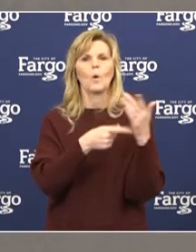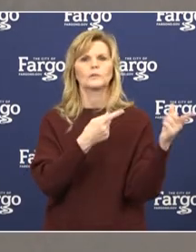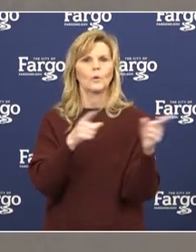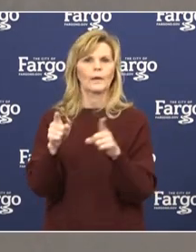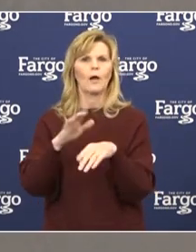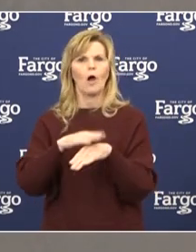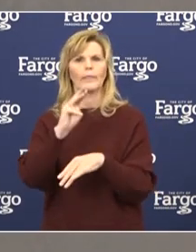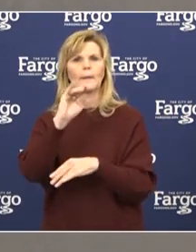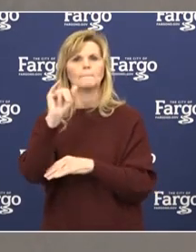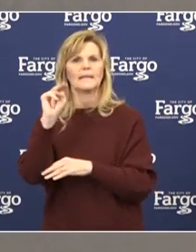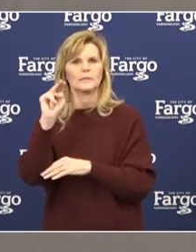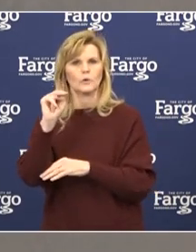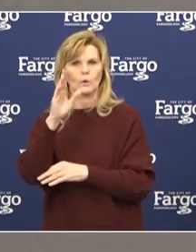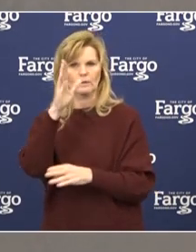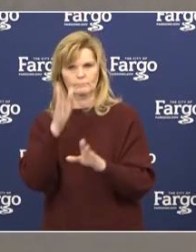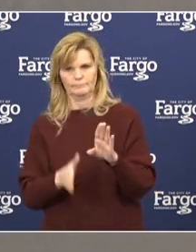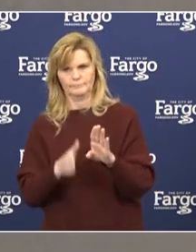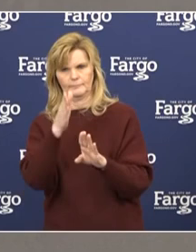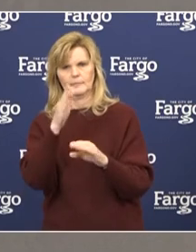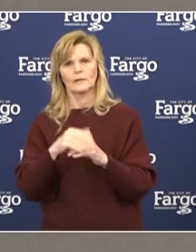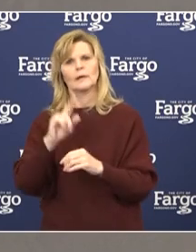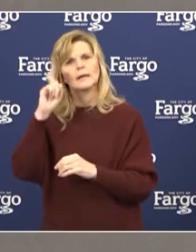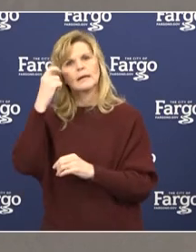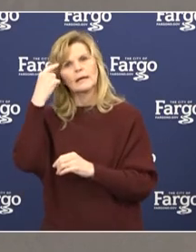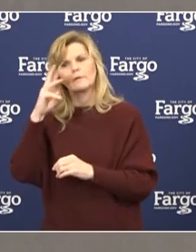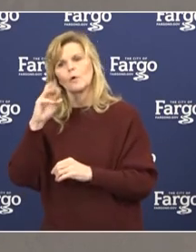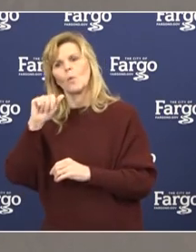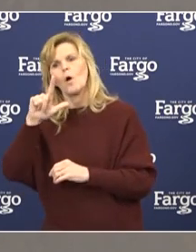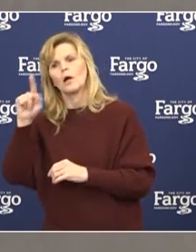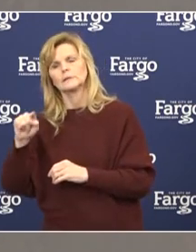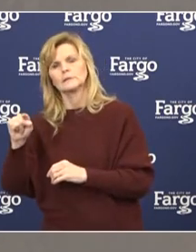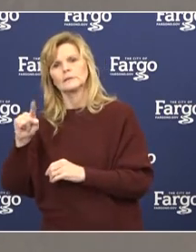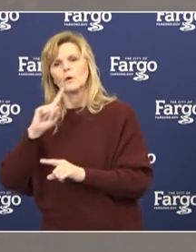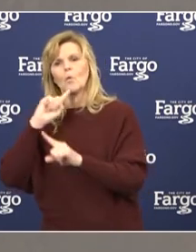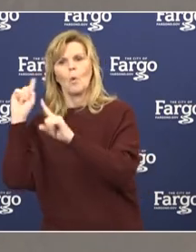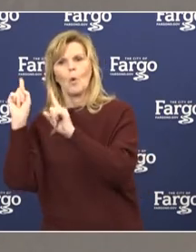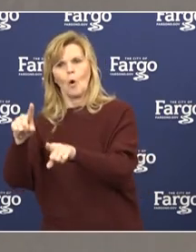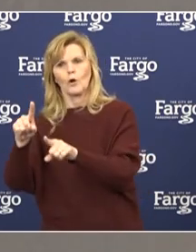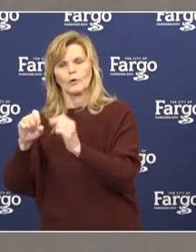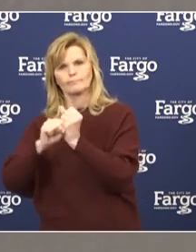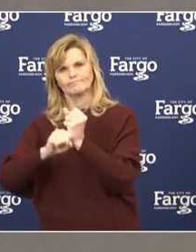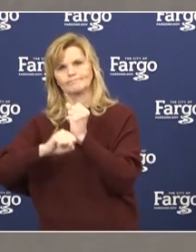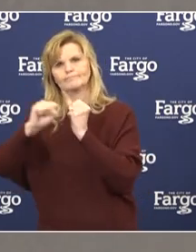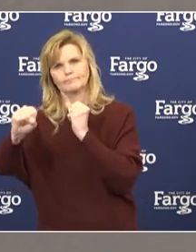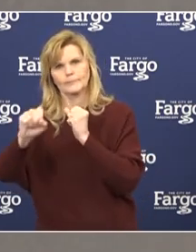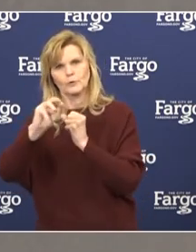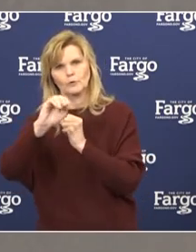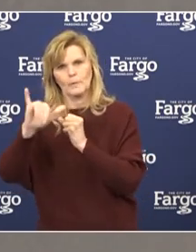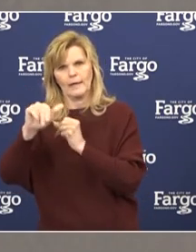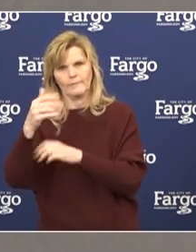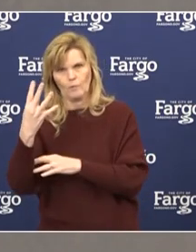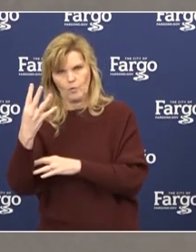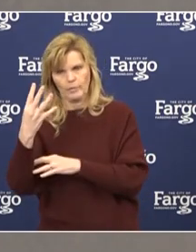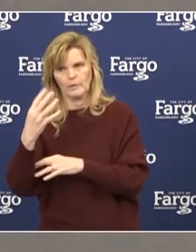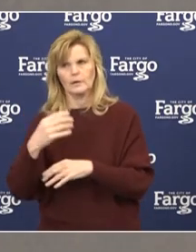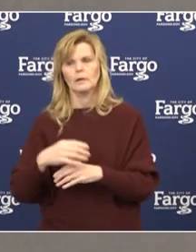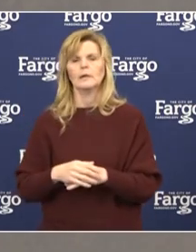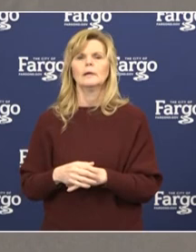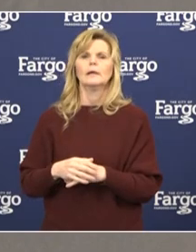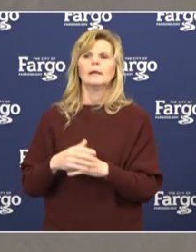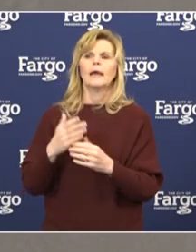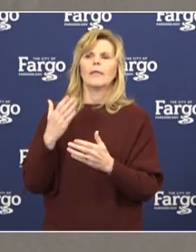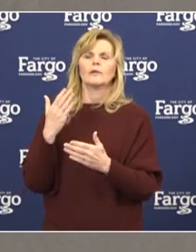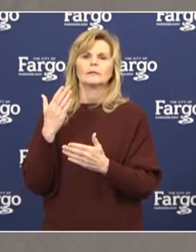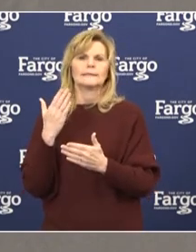on the Minnesota side. Governor Walz's stay-at-home order has been extended to May 4th, and there is a bit about